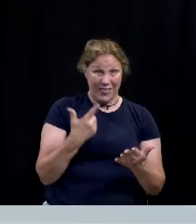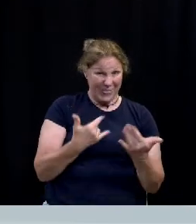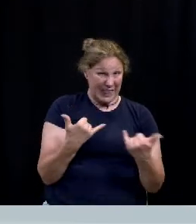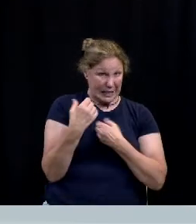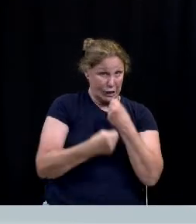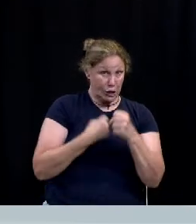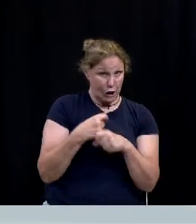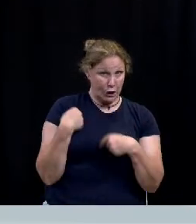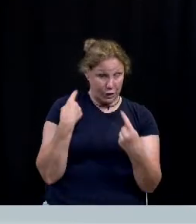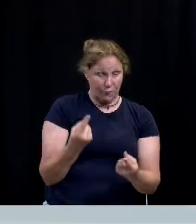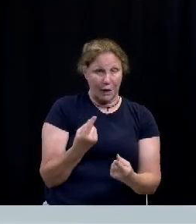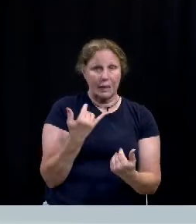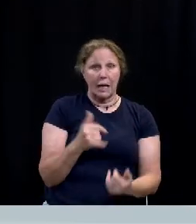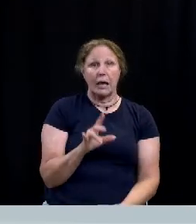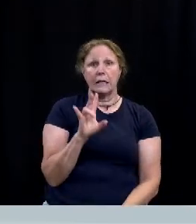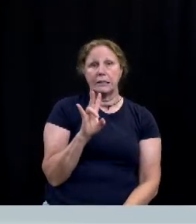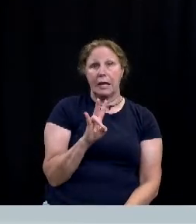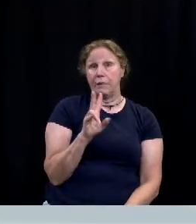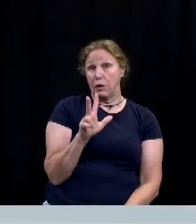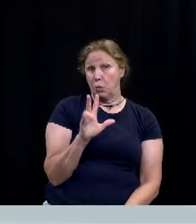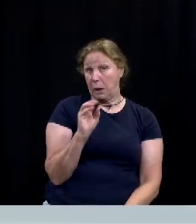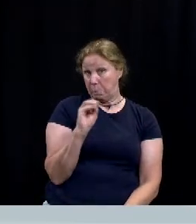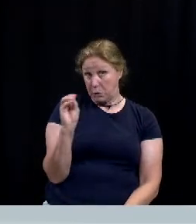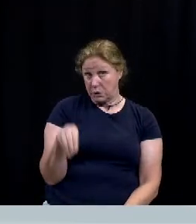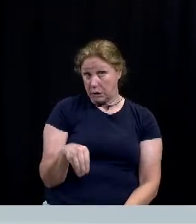is currently at 73 percent